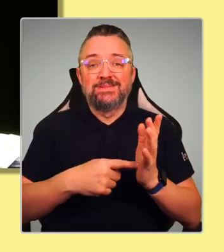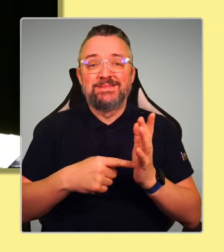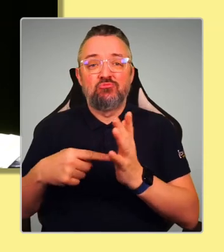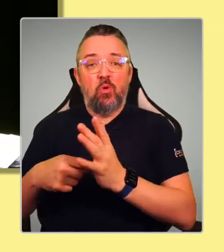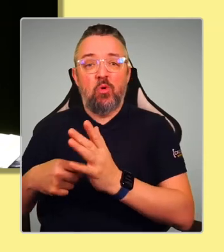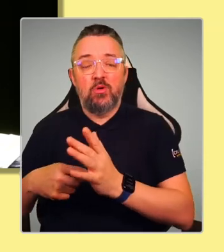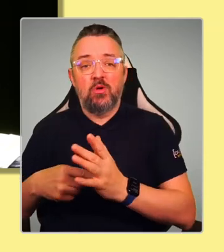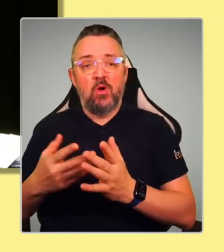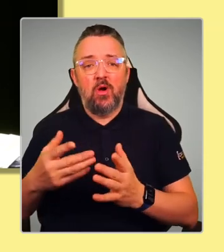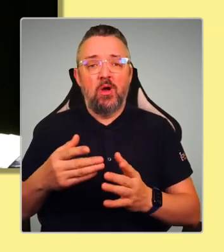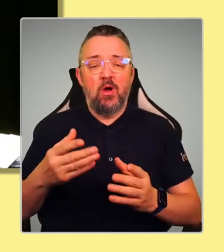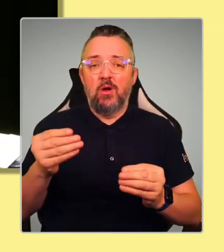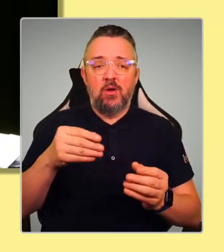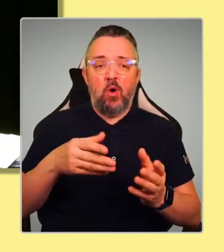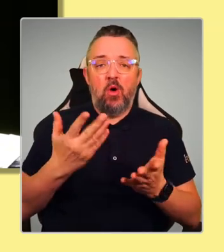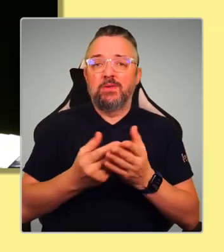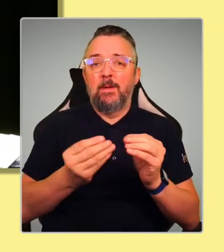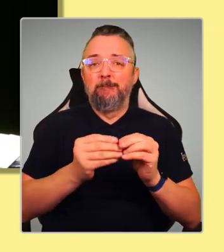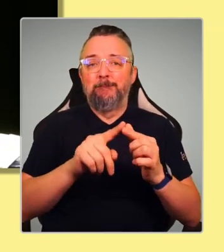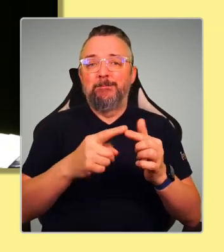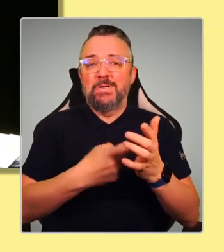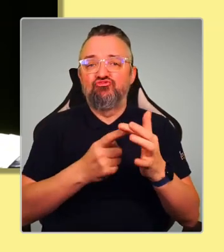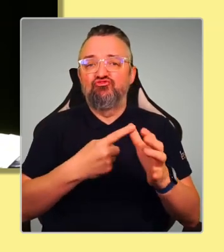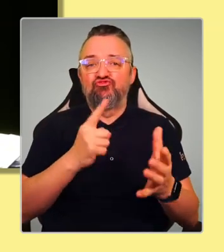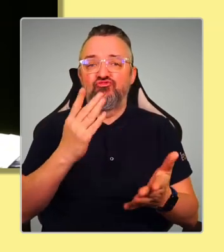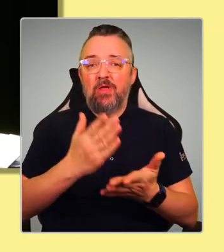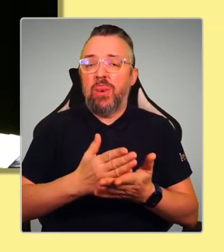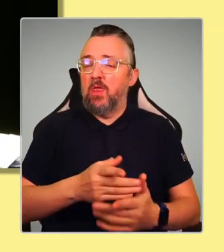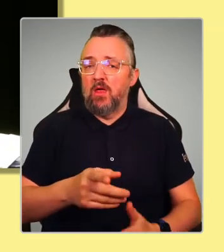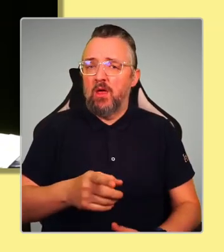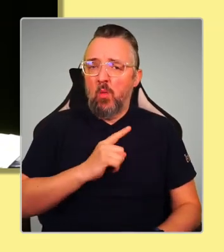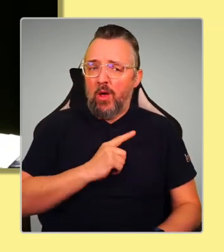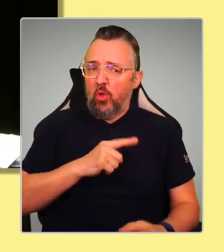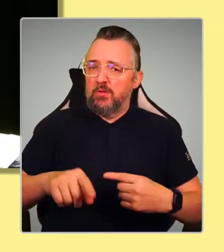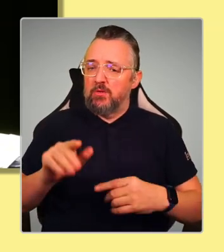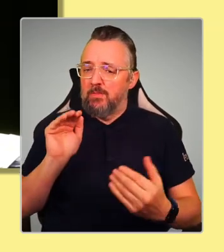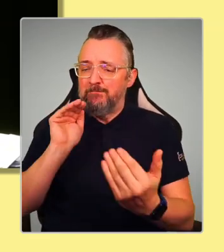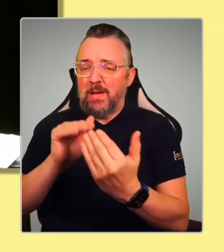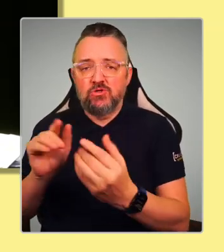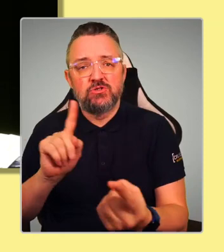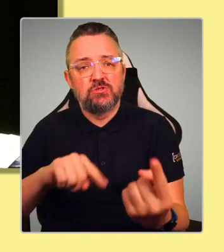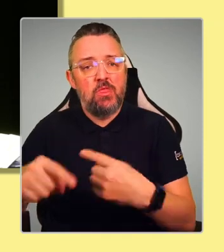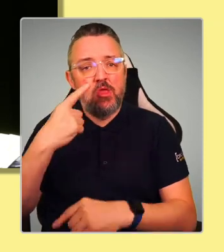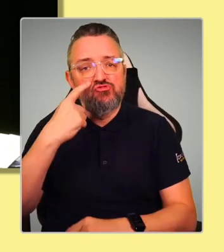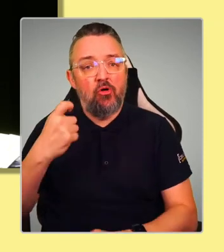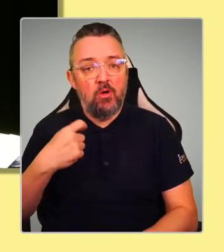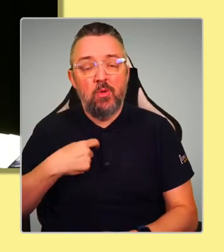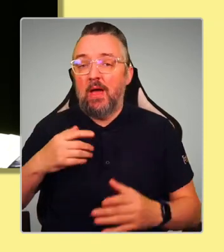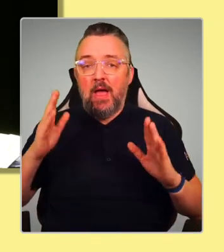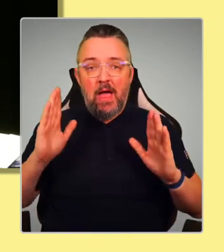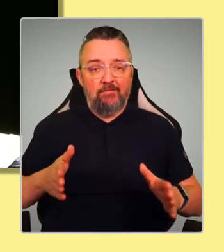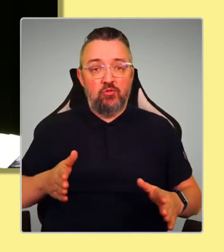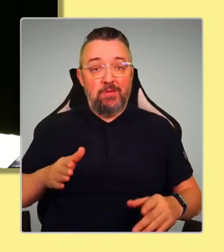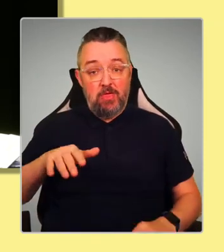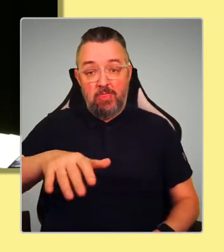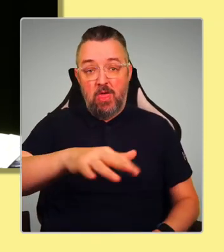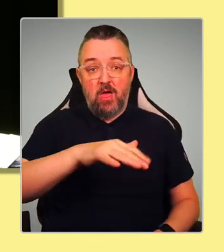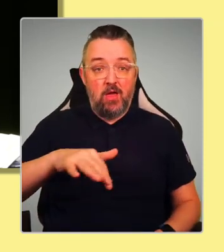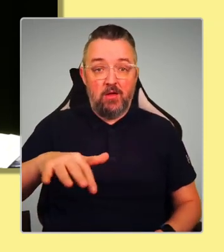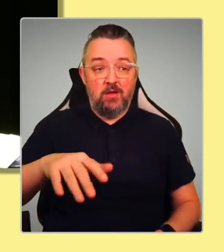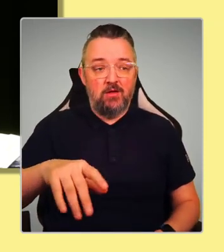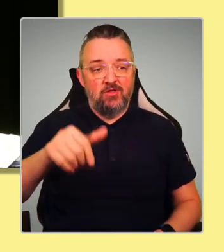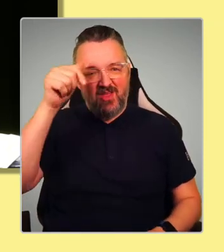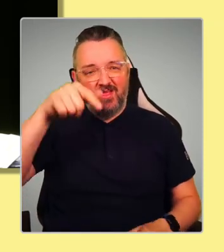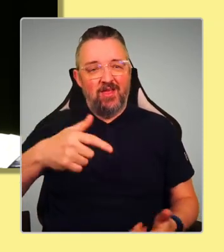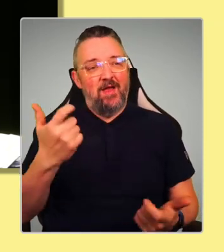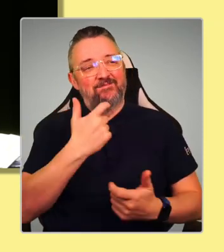on the platforms where young people are? And we've got to make sure we are. Because it's not just a bit of fun. Actually, that is where